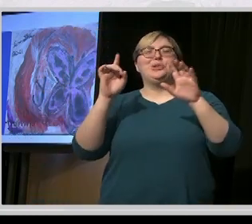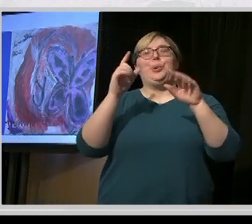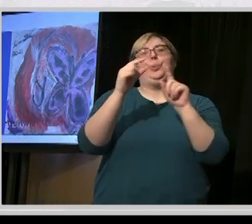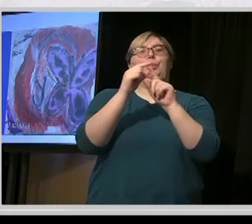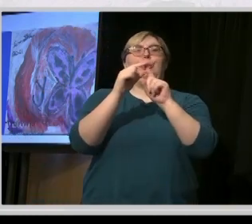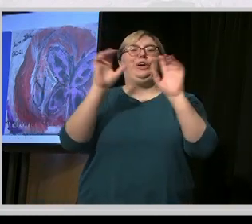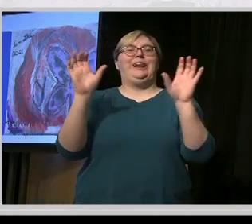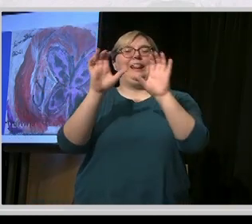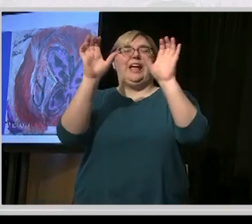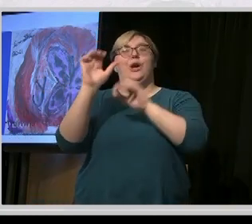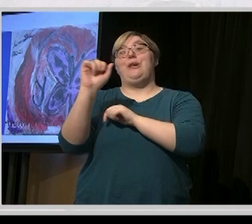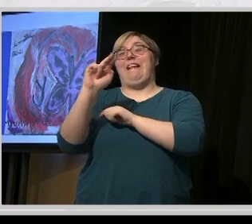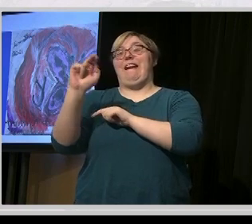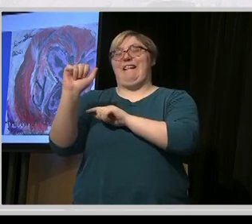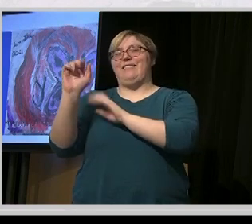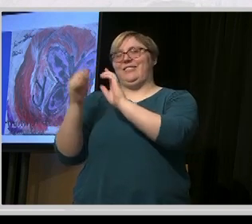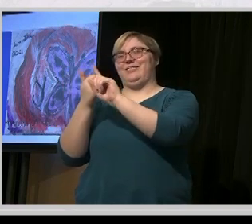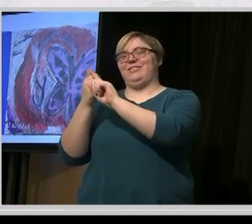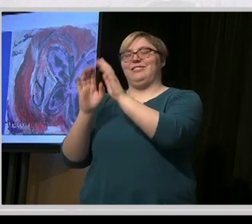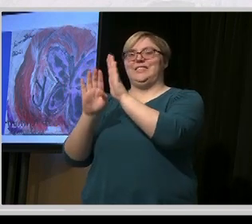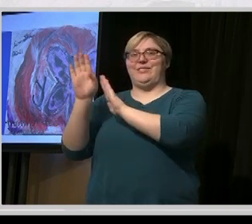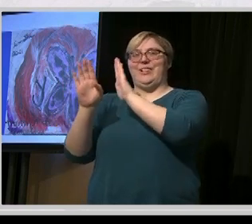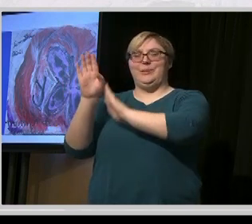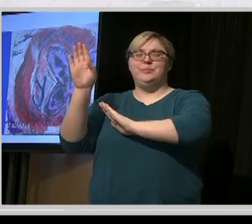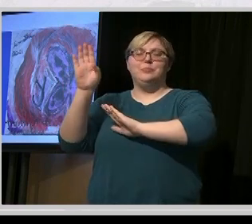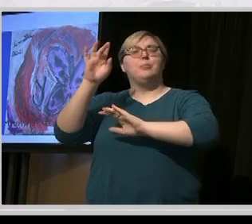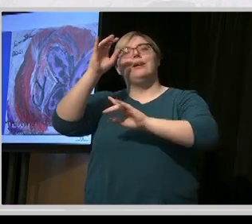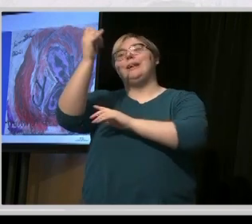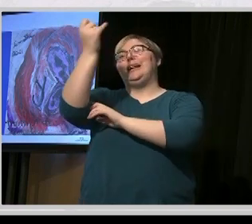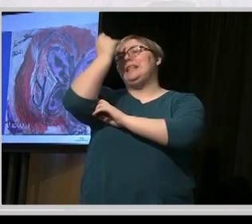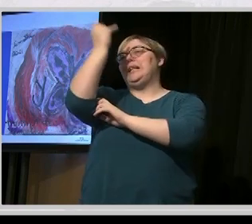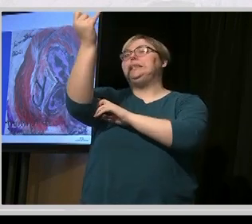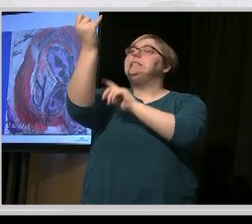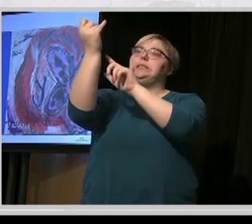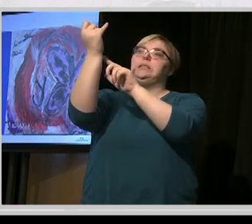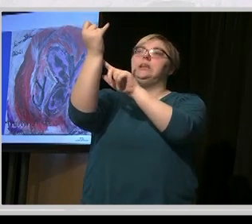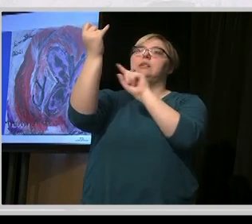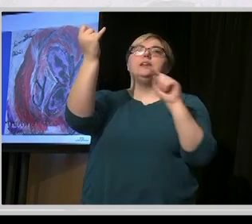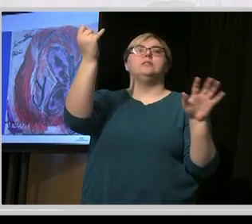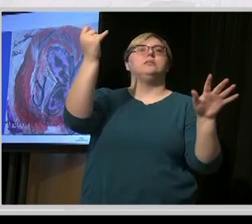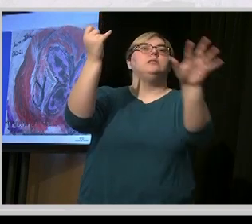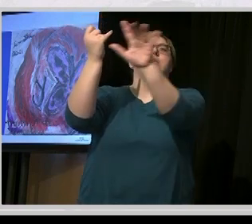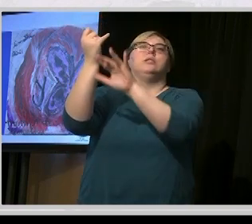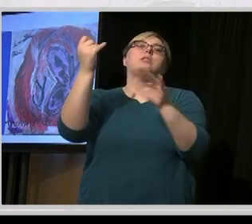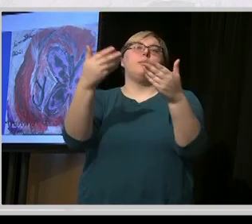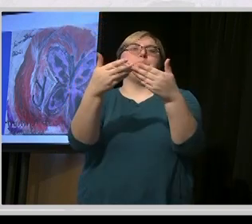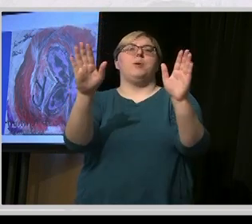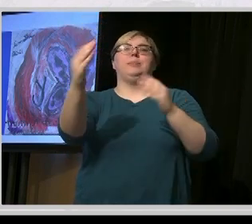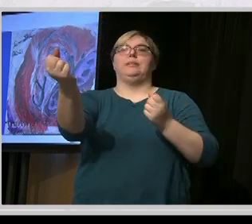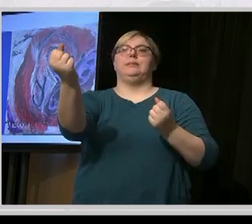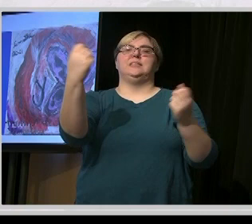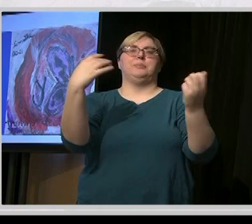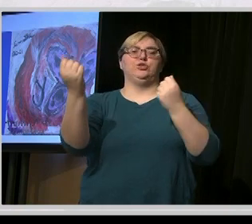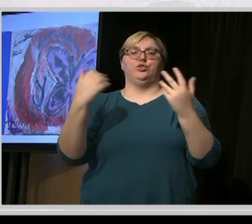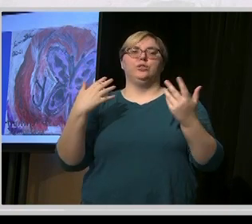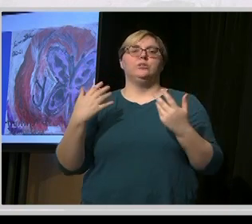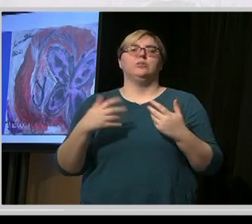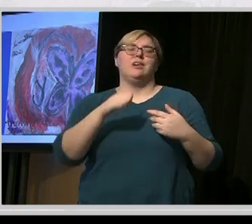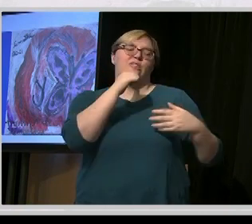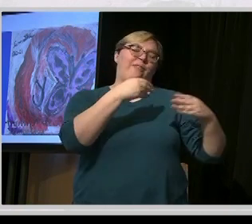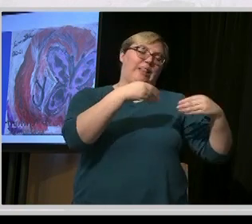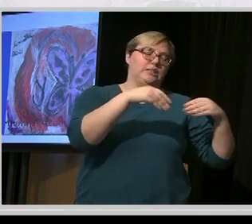around all this stuff. But the key ideas sort of coming from the submissions and, you know, not flexible, hard to navigate,